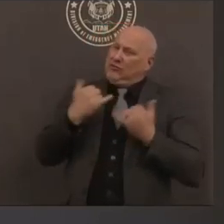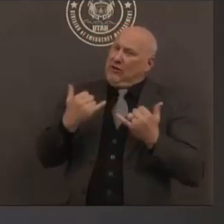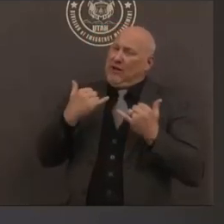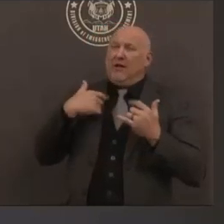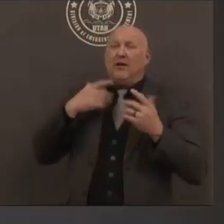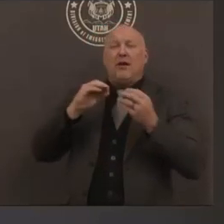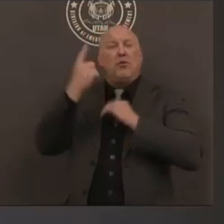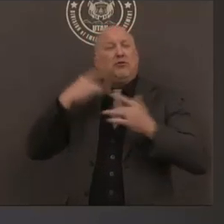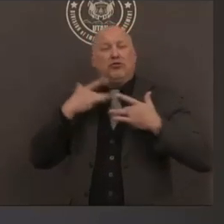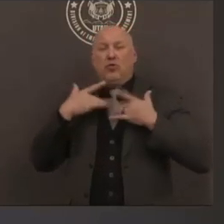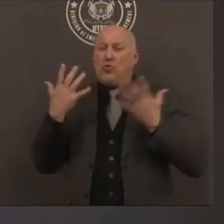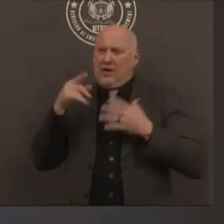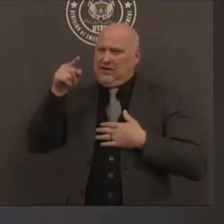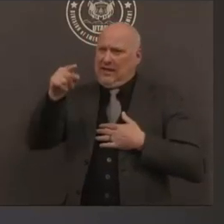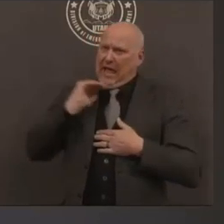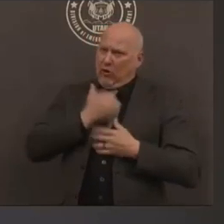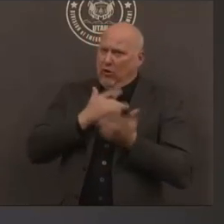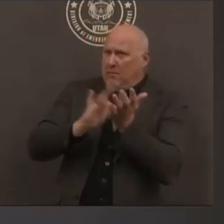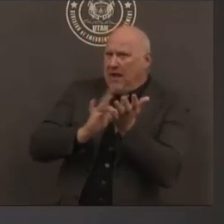utah safe